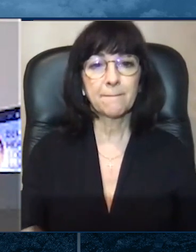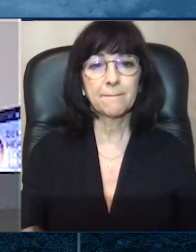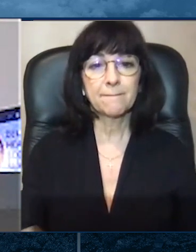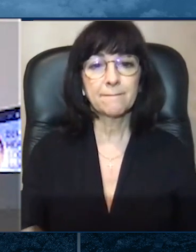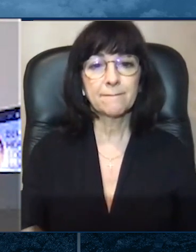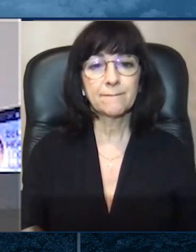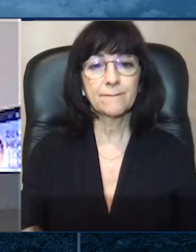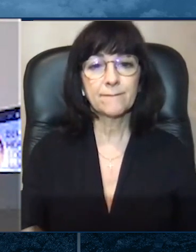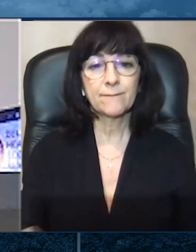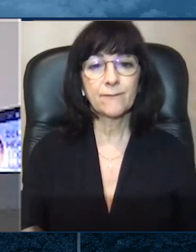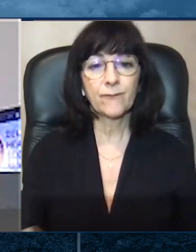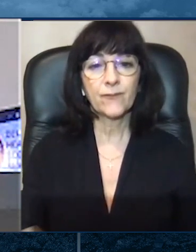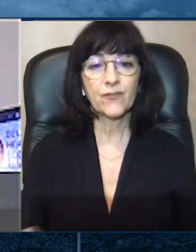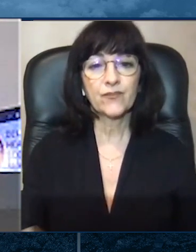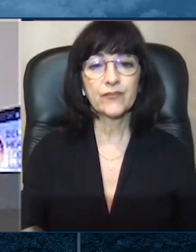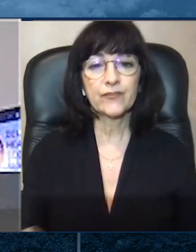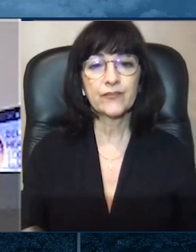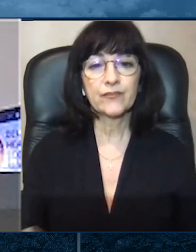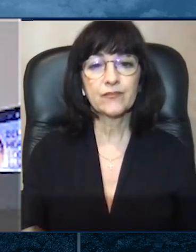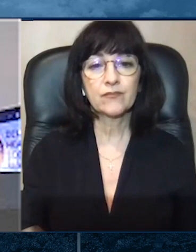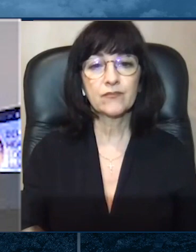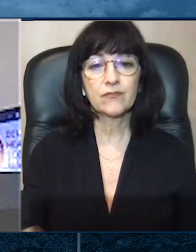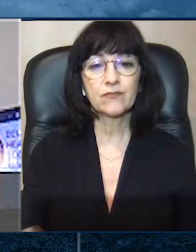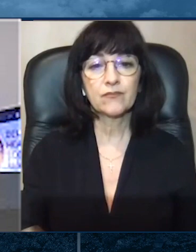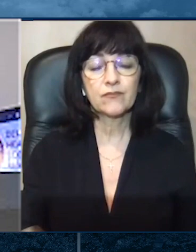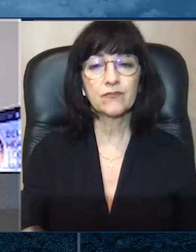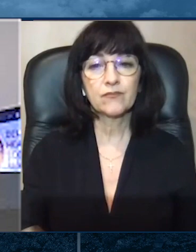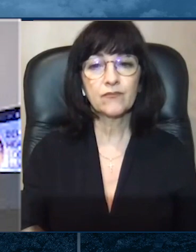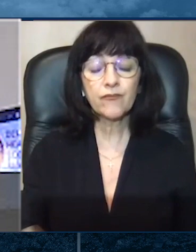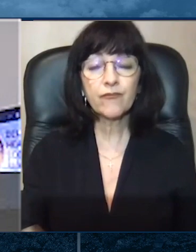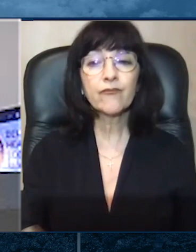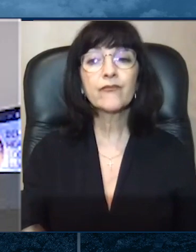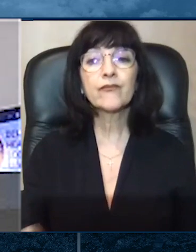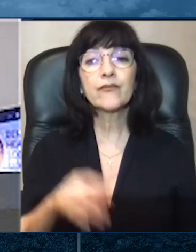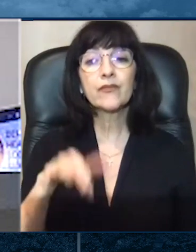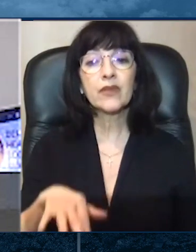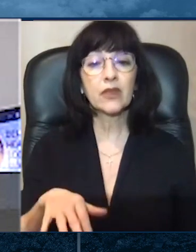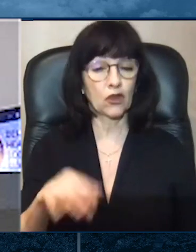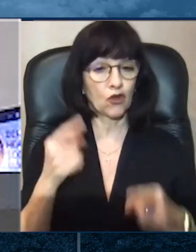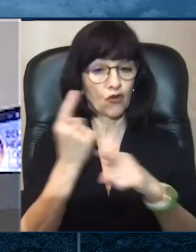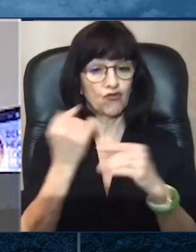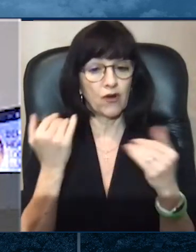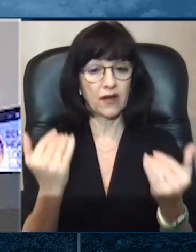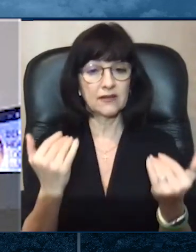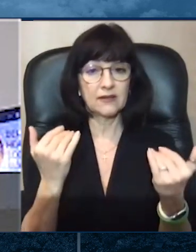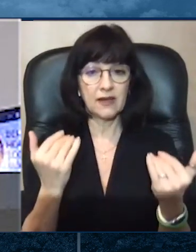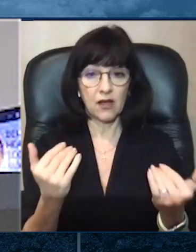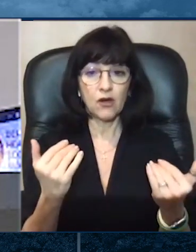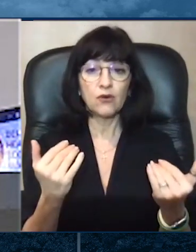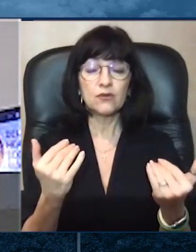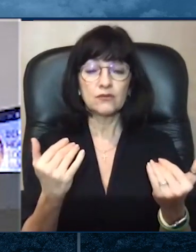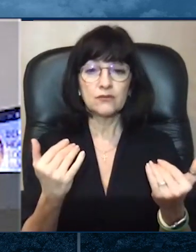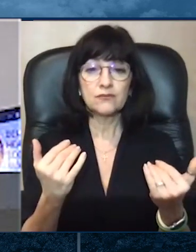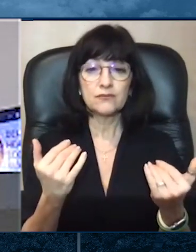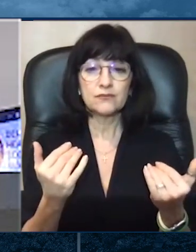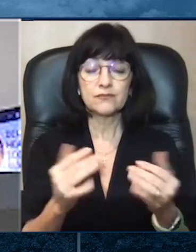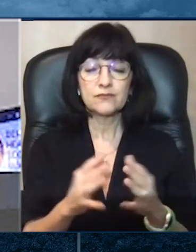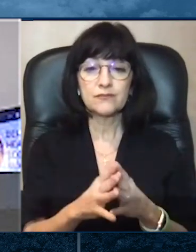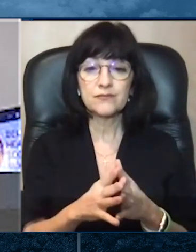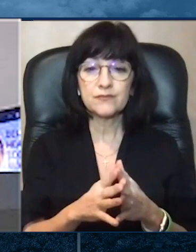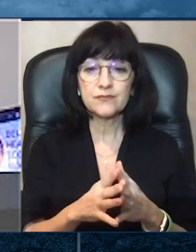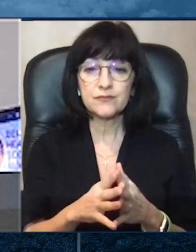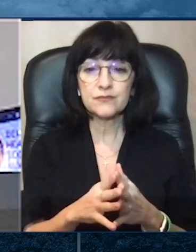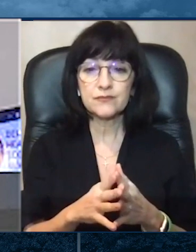En este momento, hay 147 personas en el